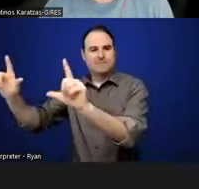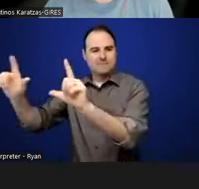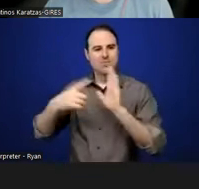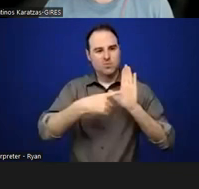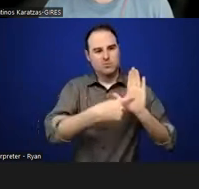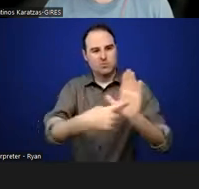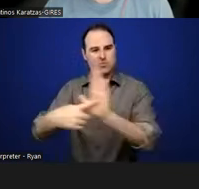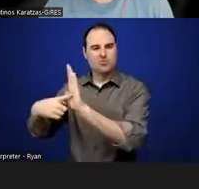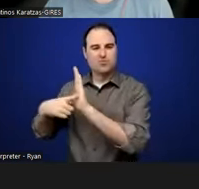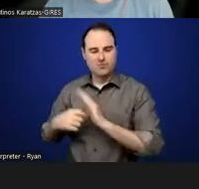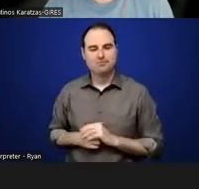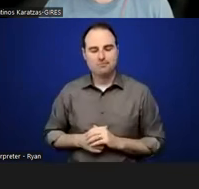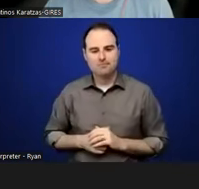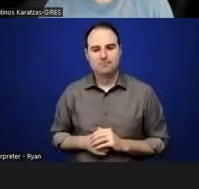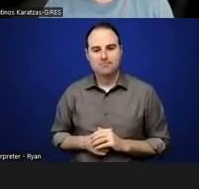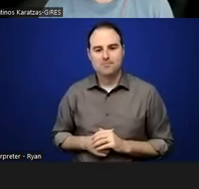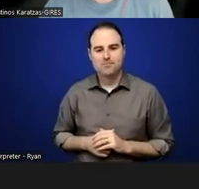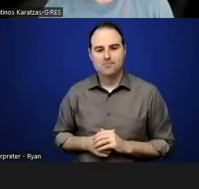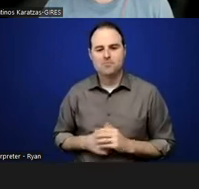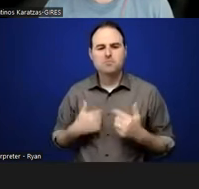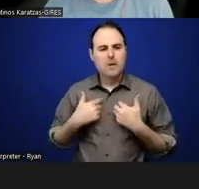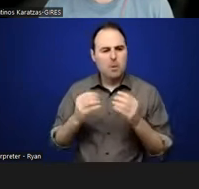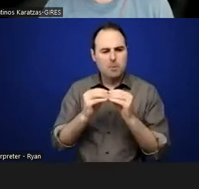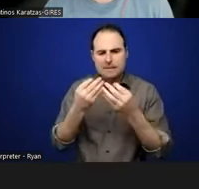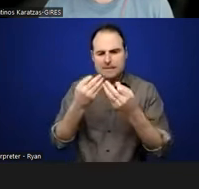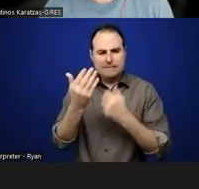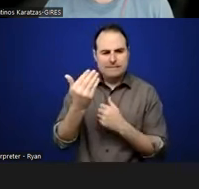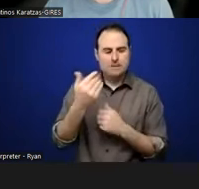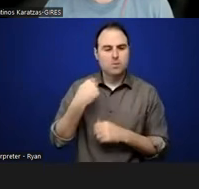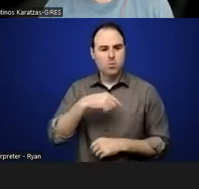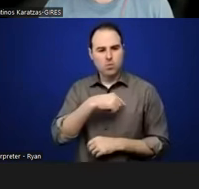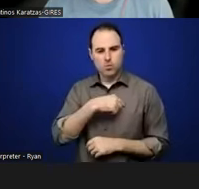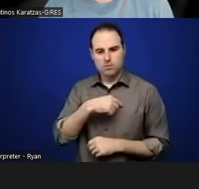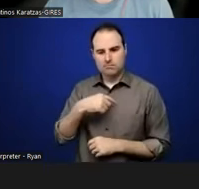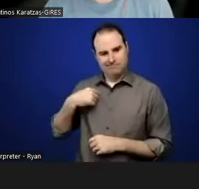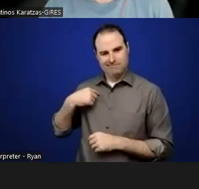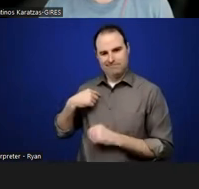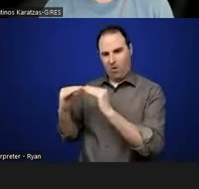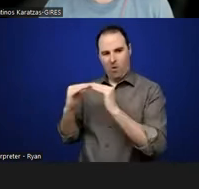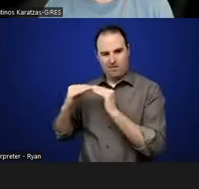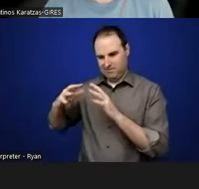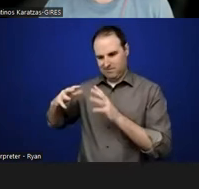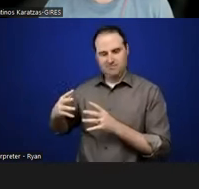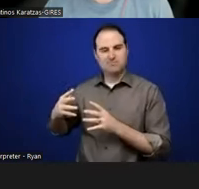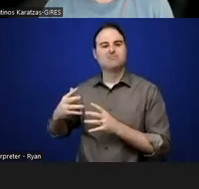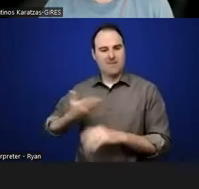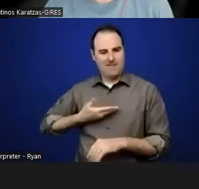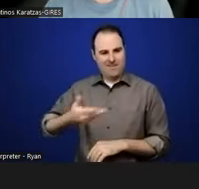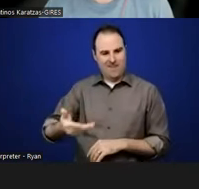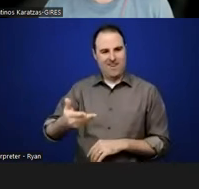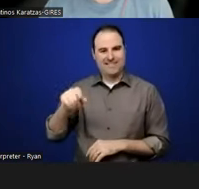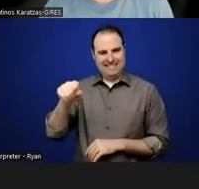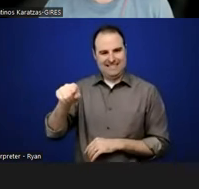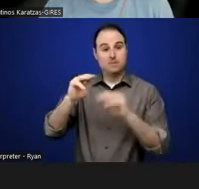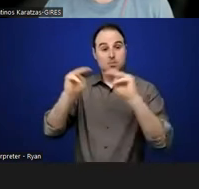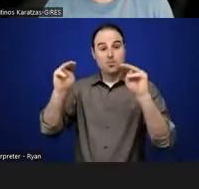some colleagues and I have been invited to the Darfur community museum, um, who through a project received funding